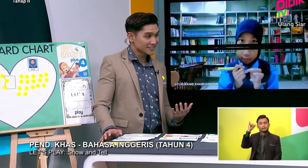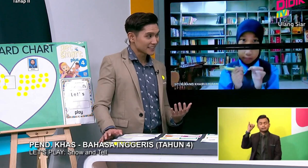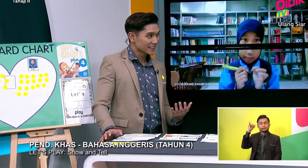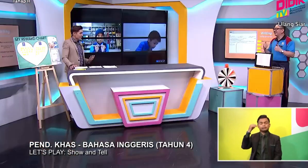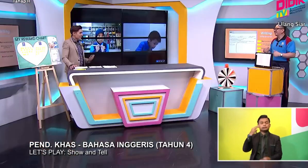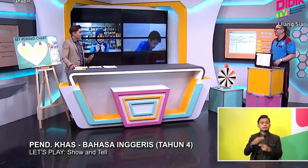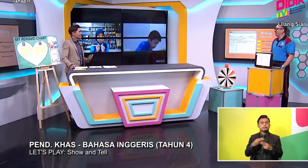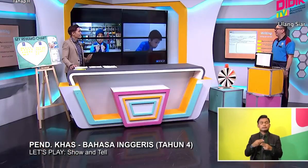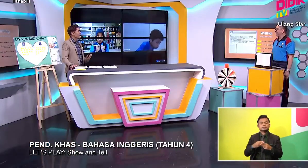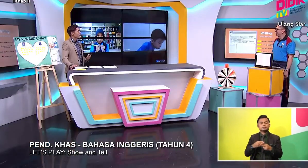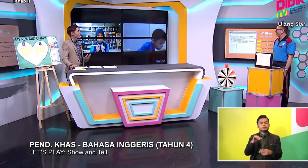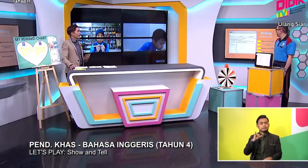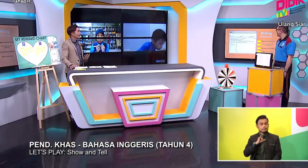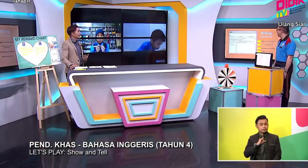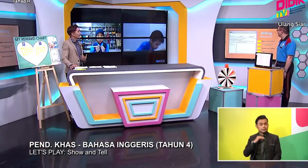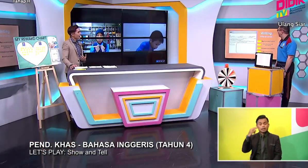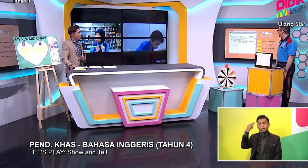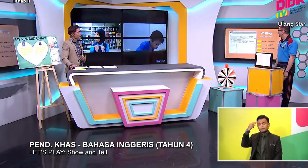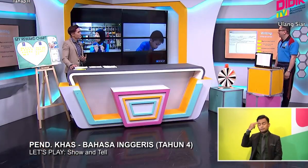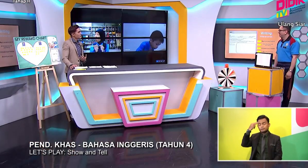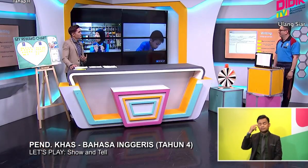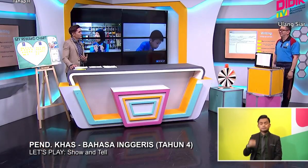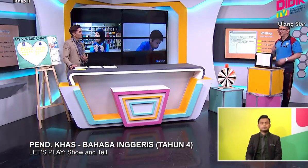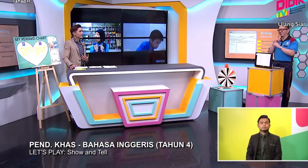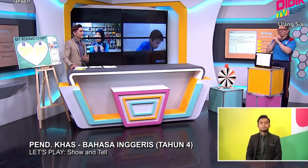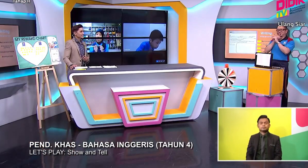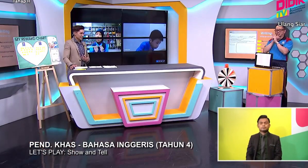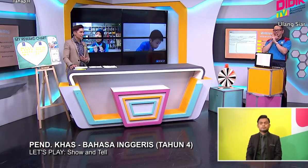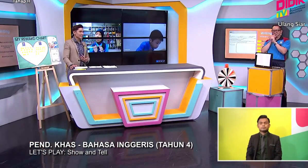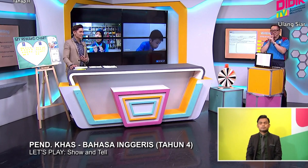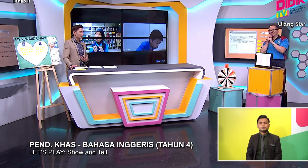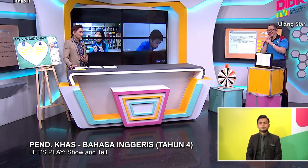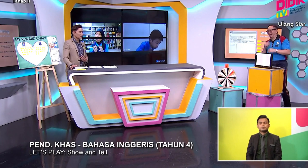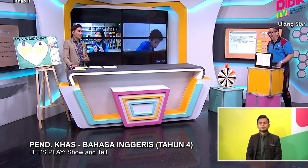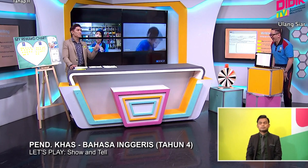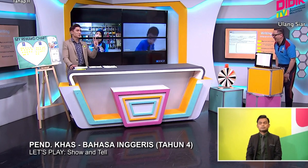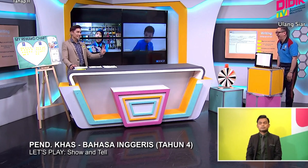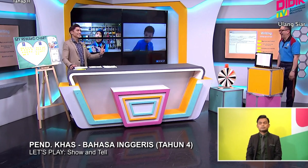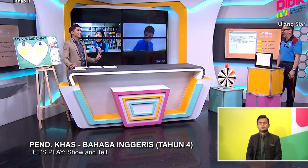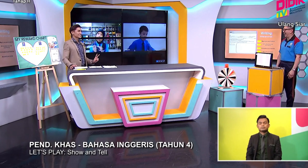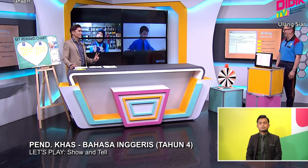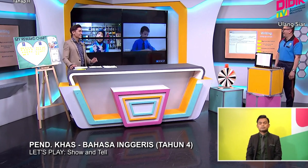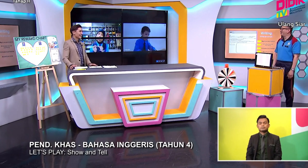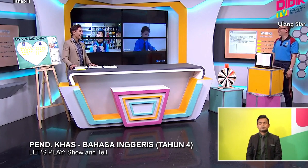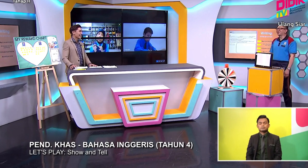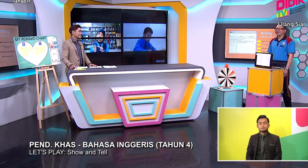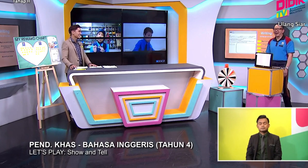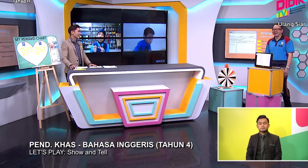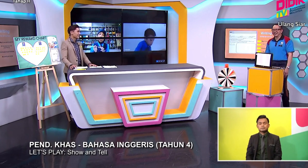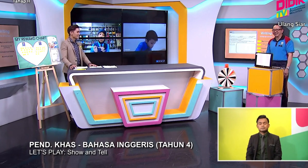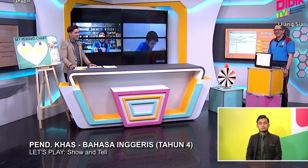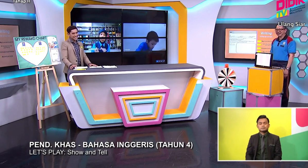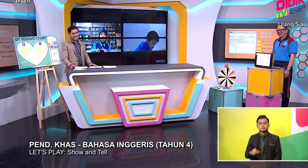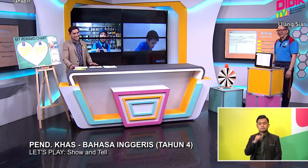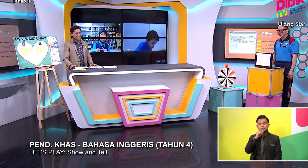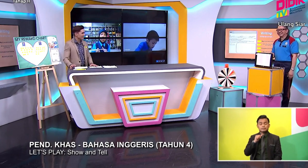Hanif. Right. Correct. And I am. A secret. Secret. Secret years old. I'm 20 years old. Oh, so young.